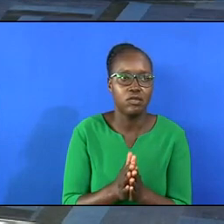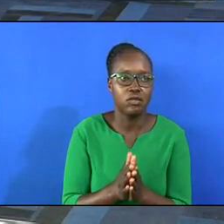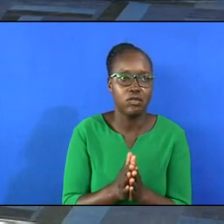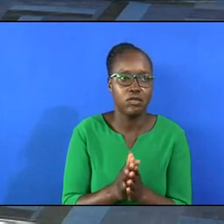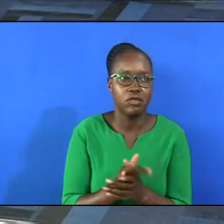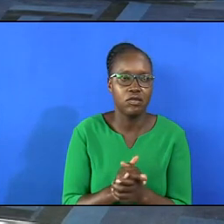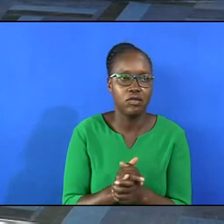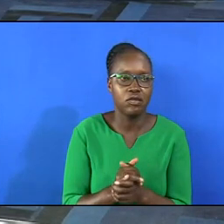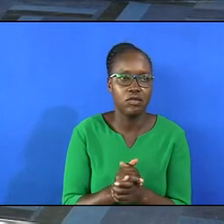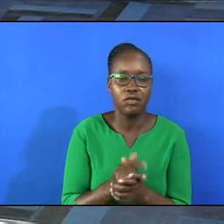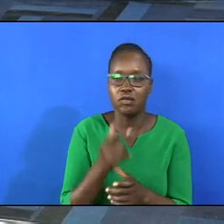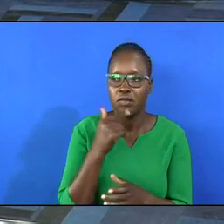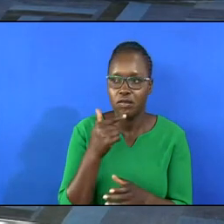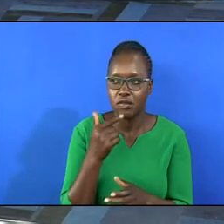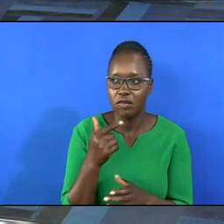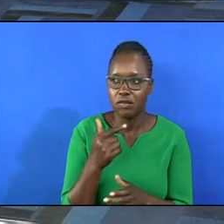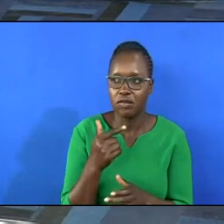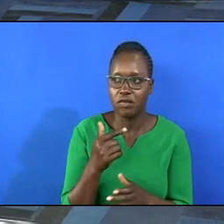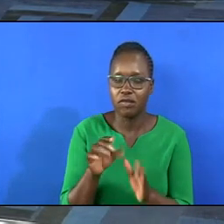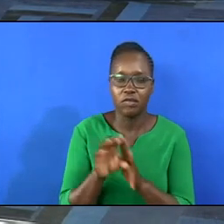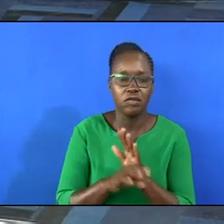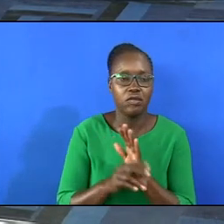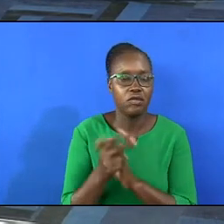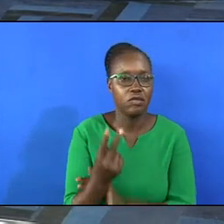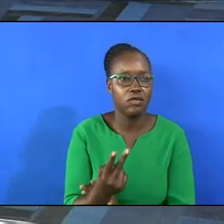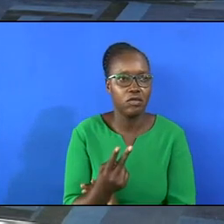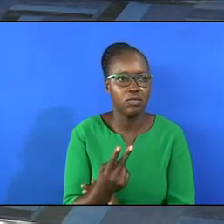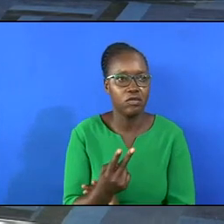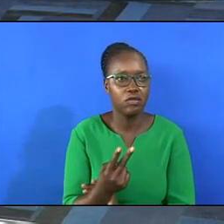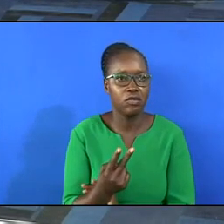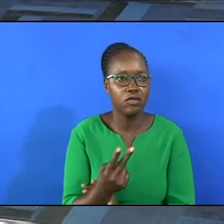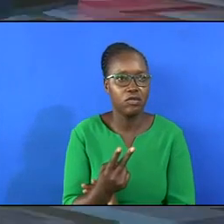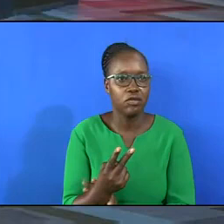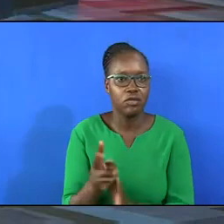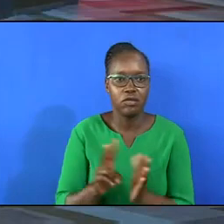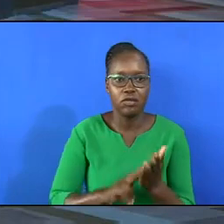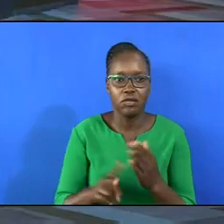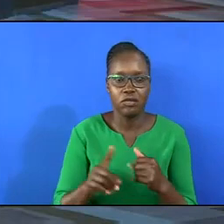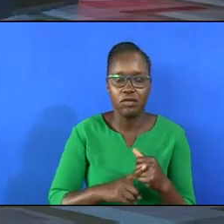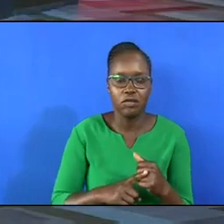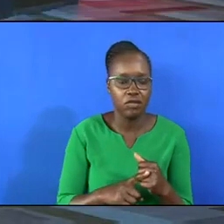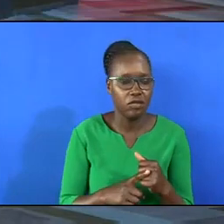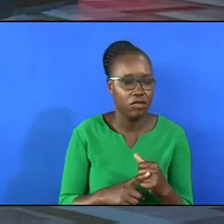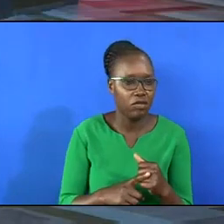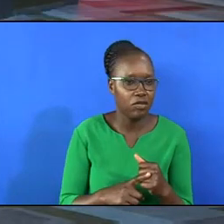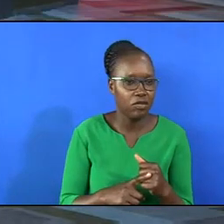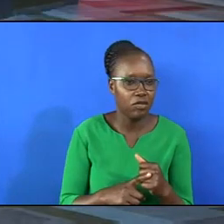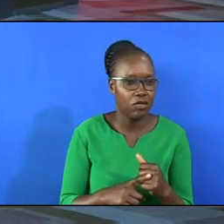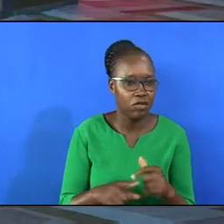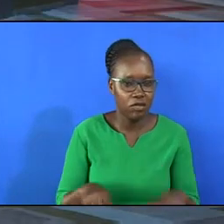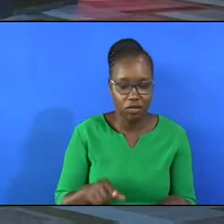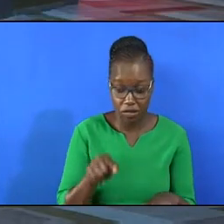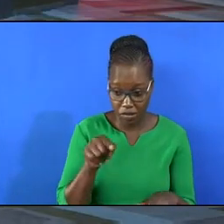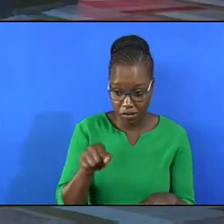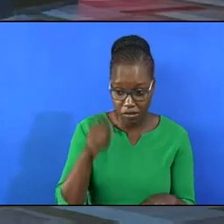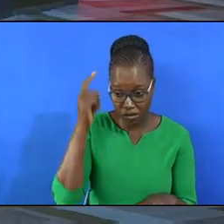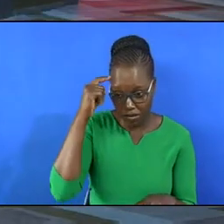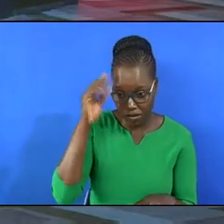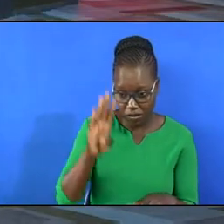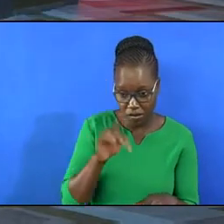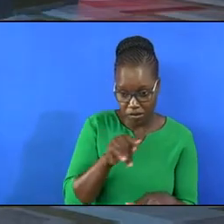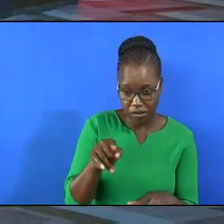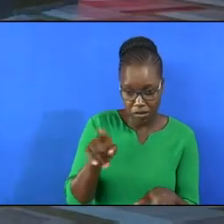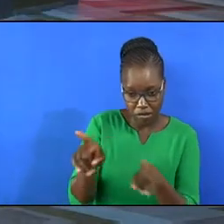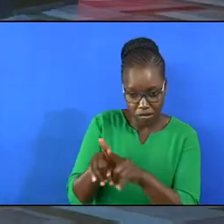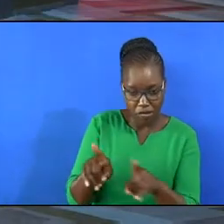he was in jail. He says in chapter 2 I think starting from verse 6. Verse 5 he says let this mind be in you which